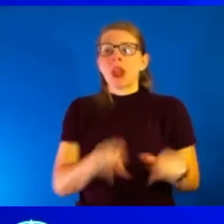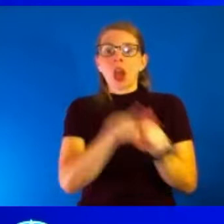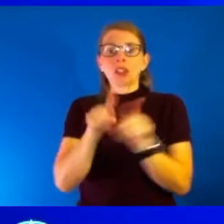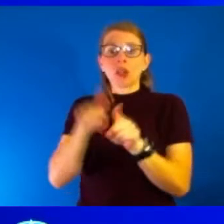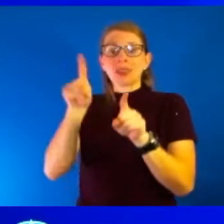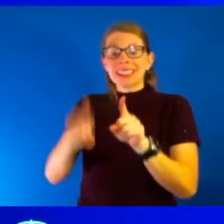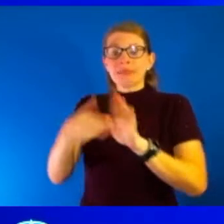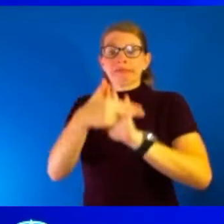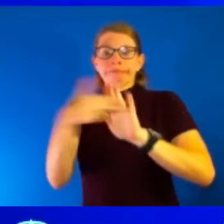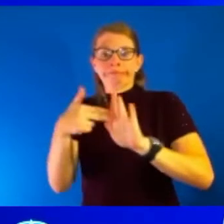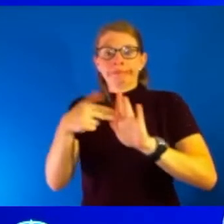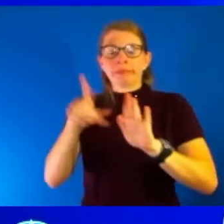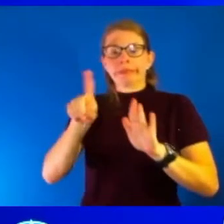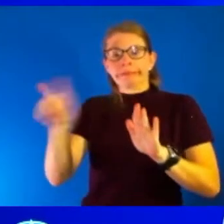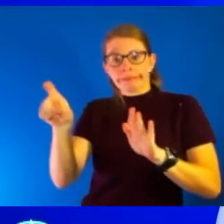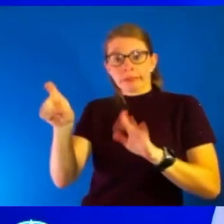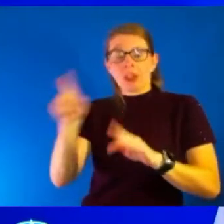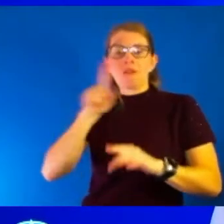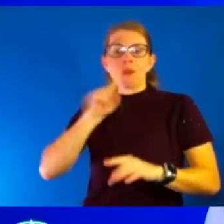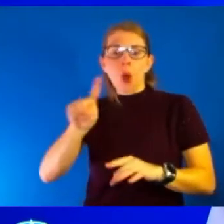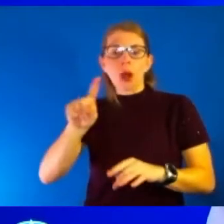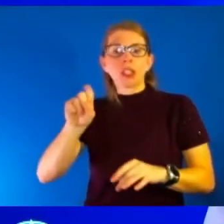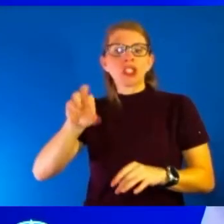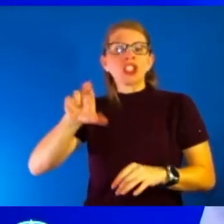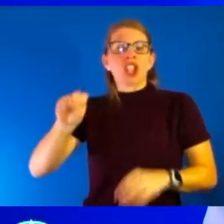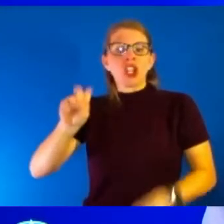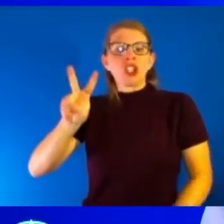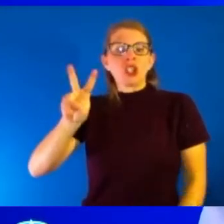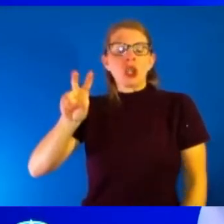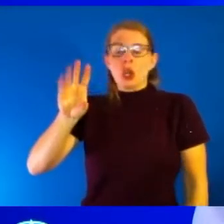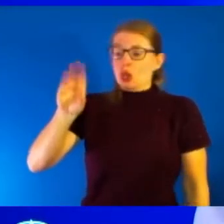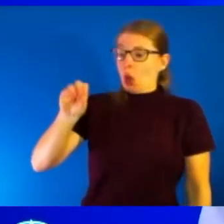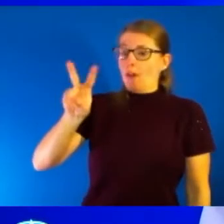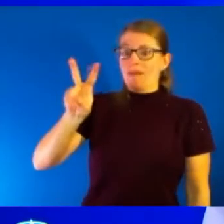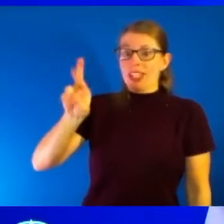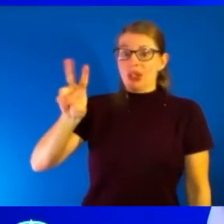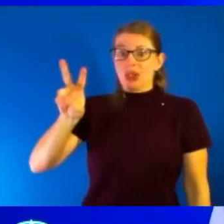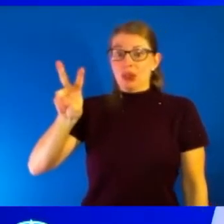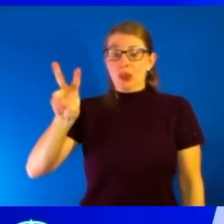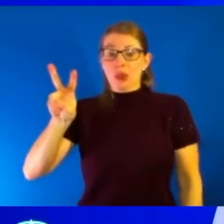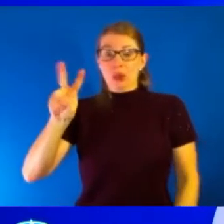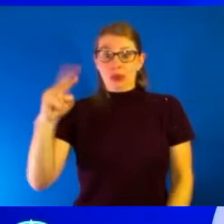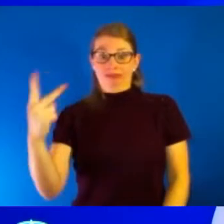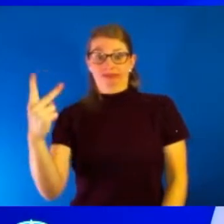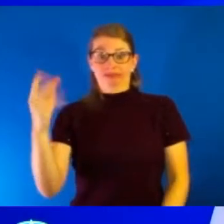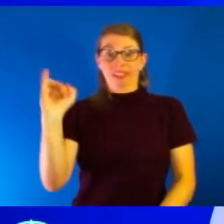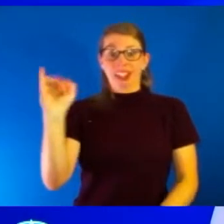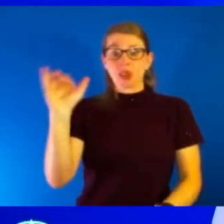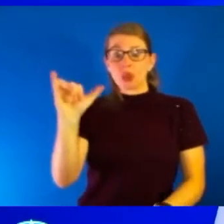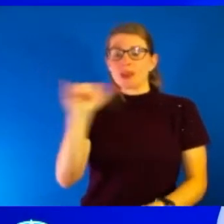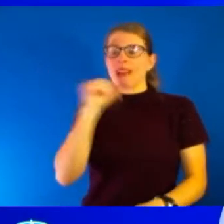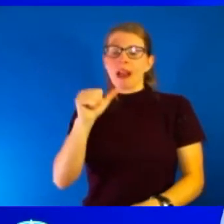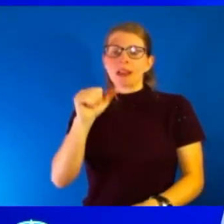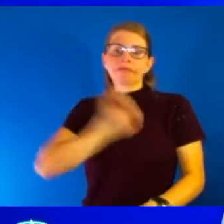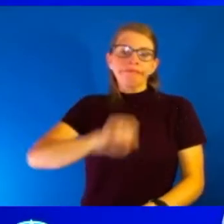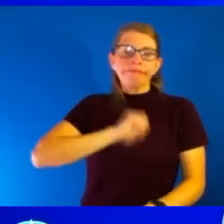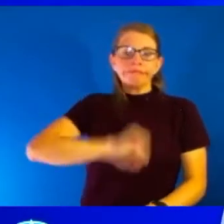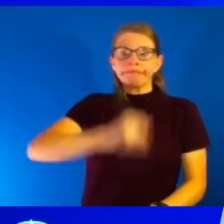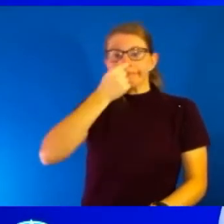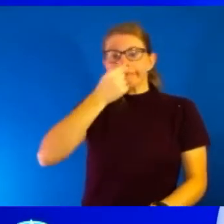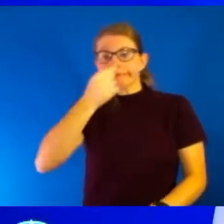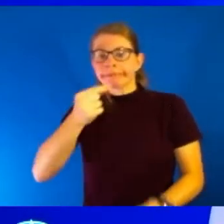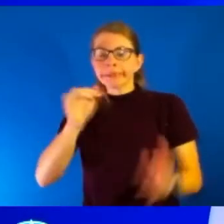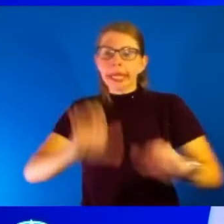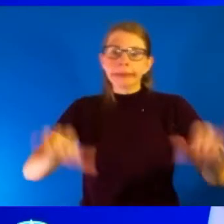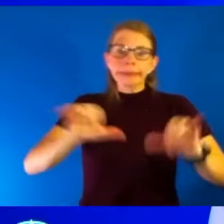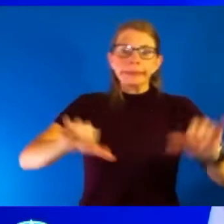SARS-CoV-2 infection as well. And it's not just going to be for every common cough and cold that there is. So that's going to be